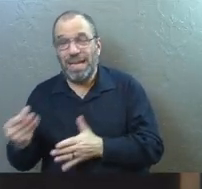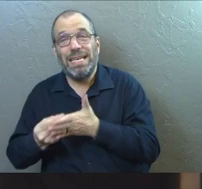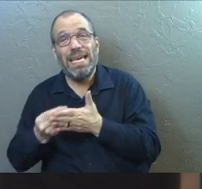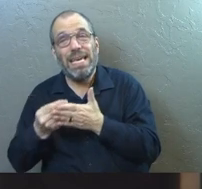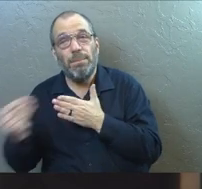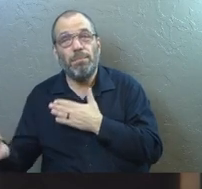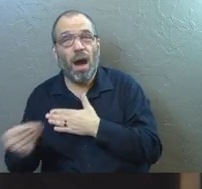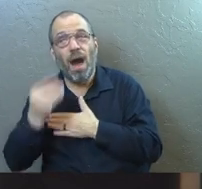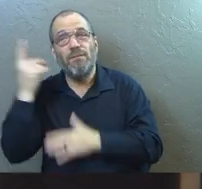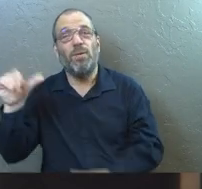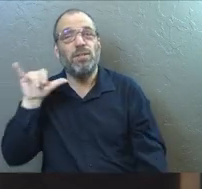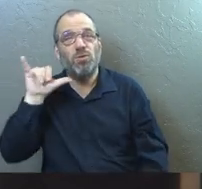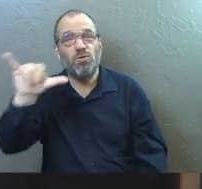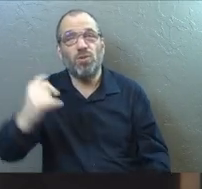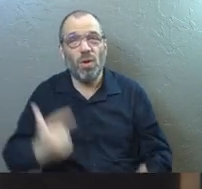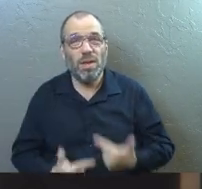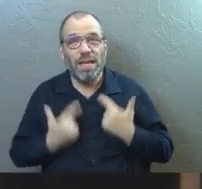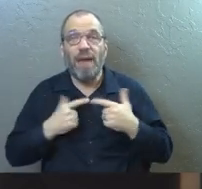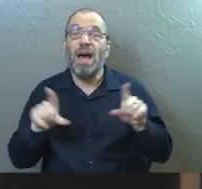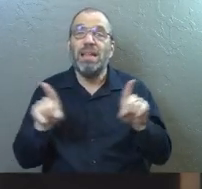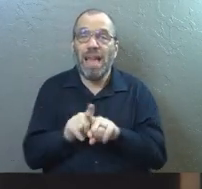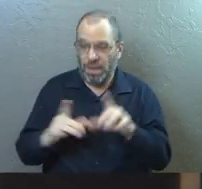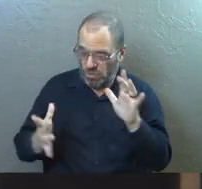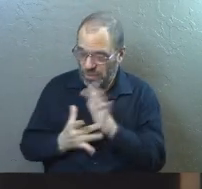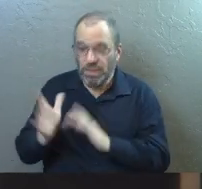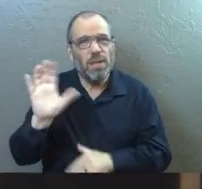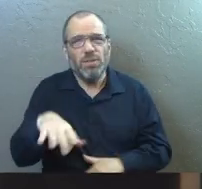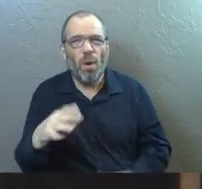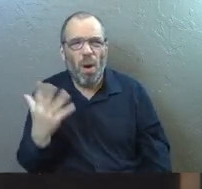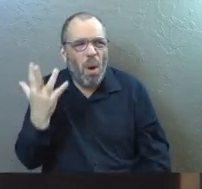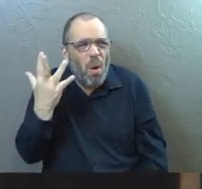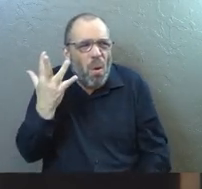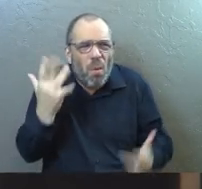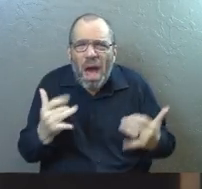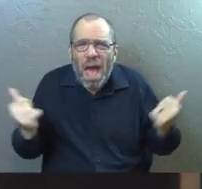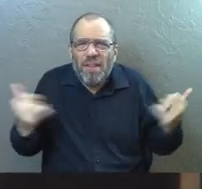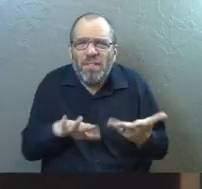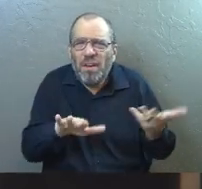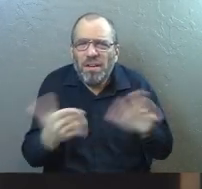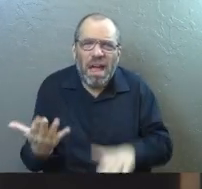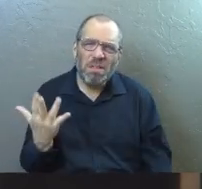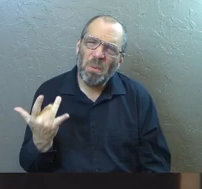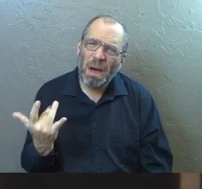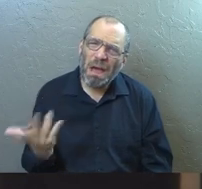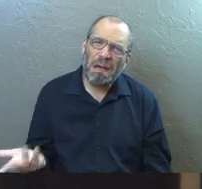purchased us eternal life just like he has. So why would we fear death?